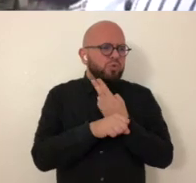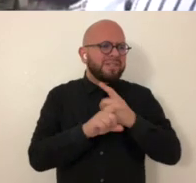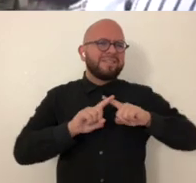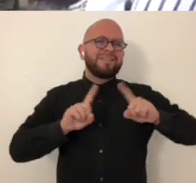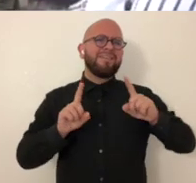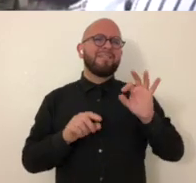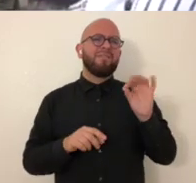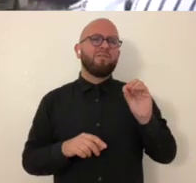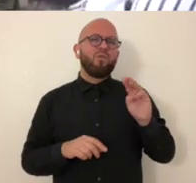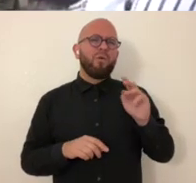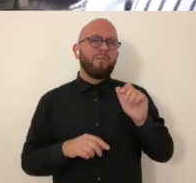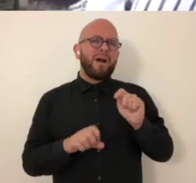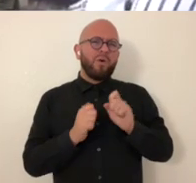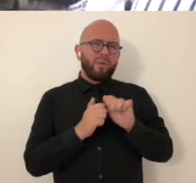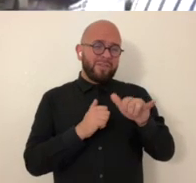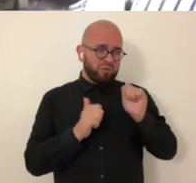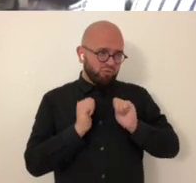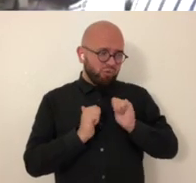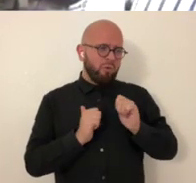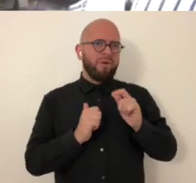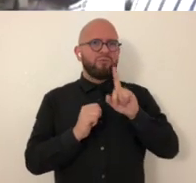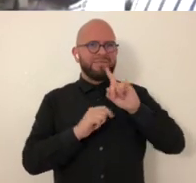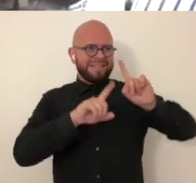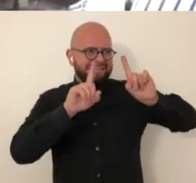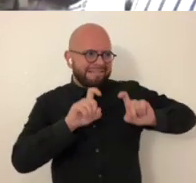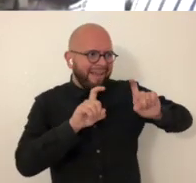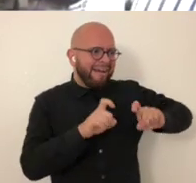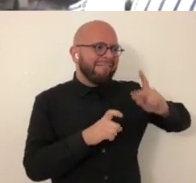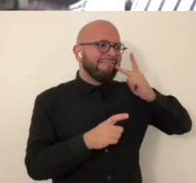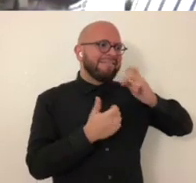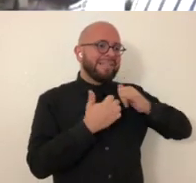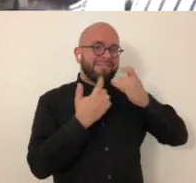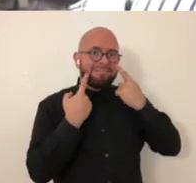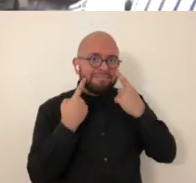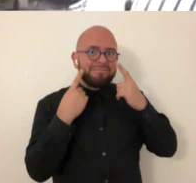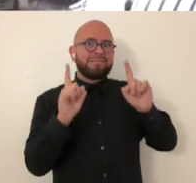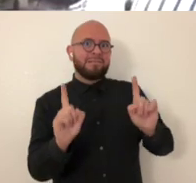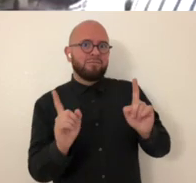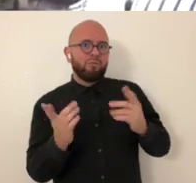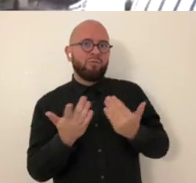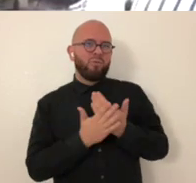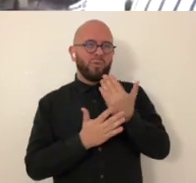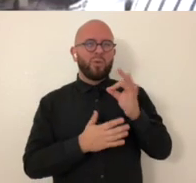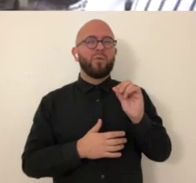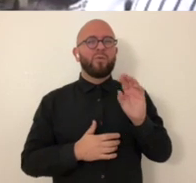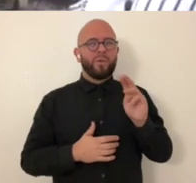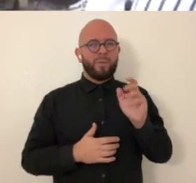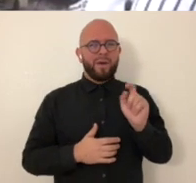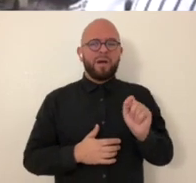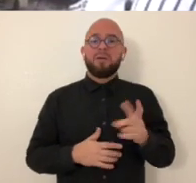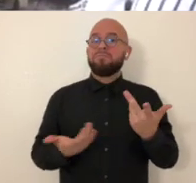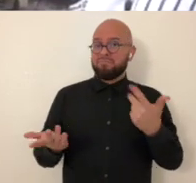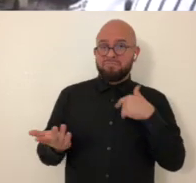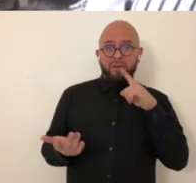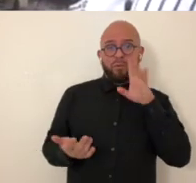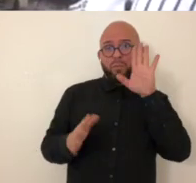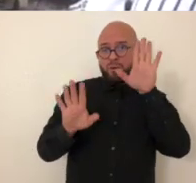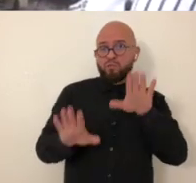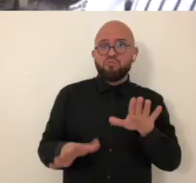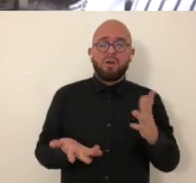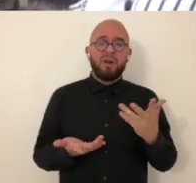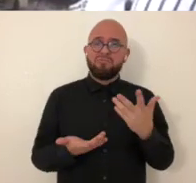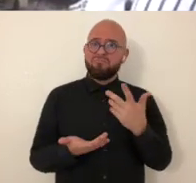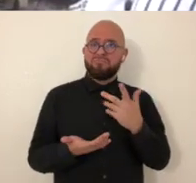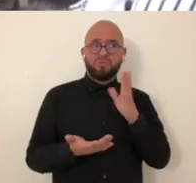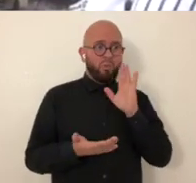kind of plays into that um trying to trying a new format with it with this show as an opportunity to really test down and see how